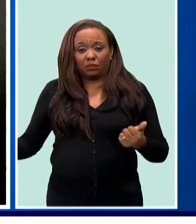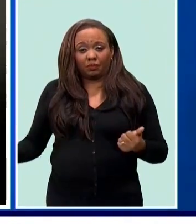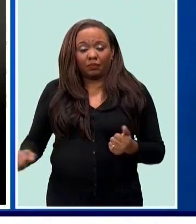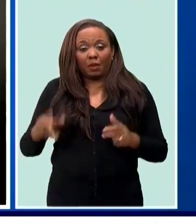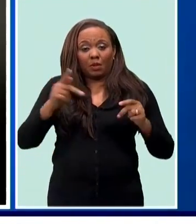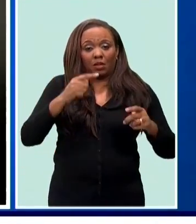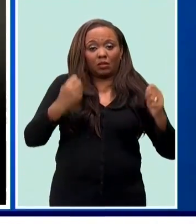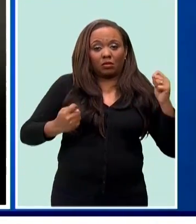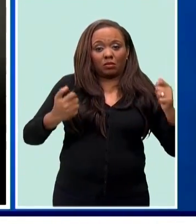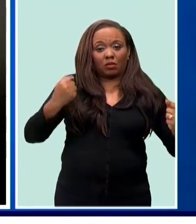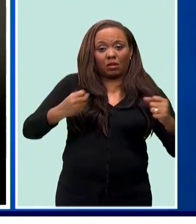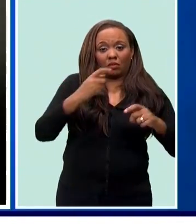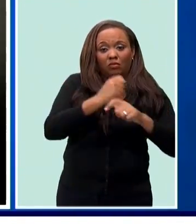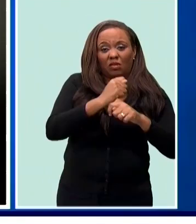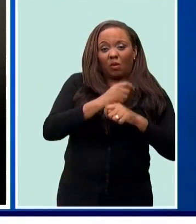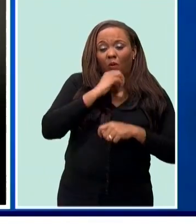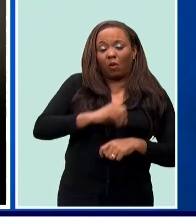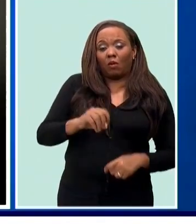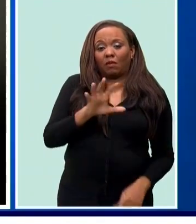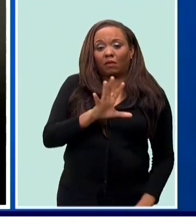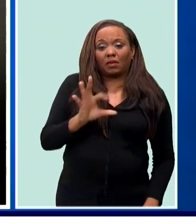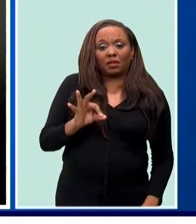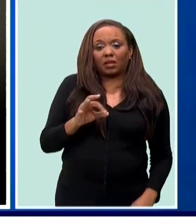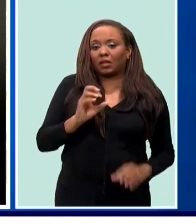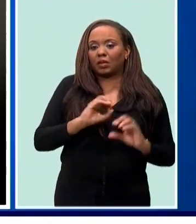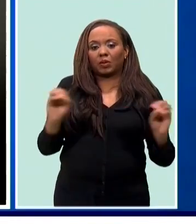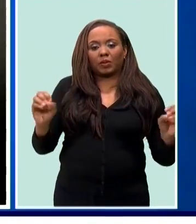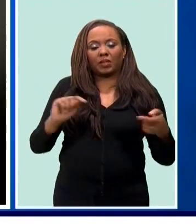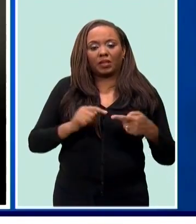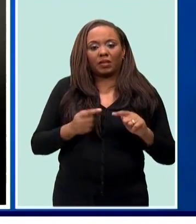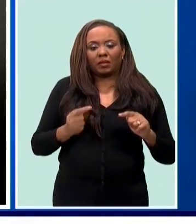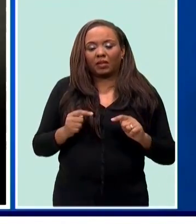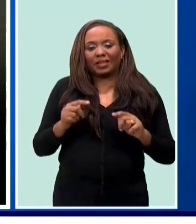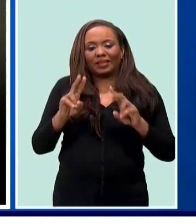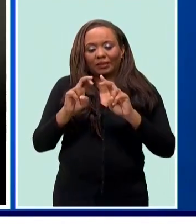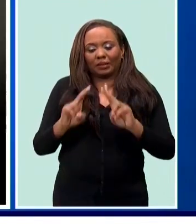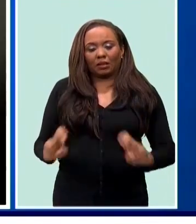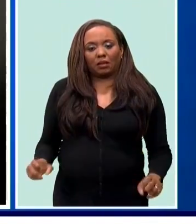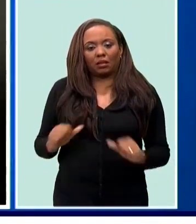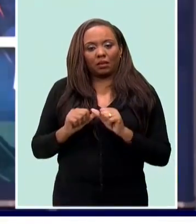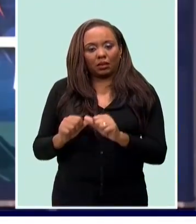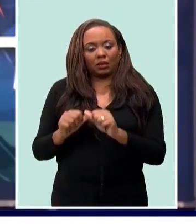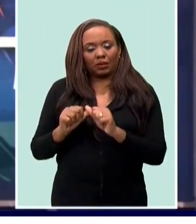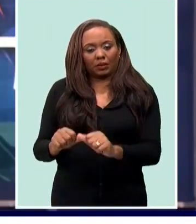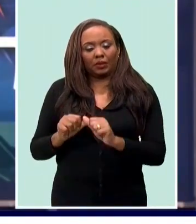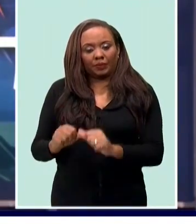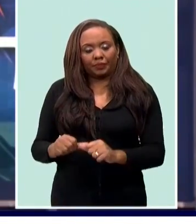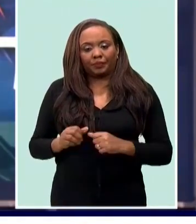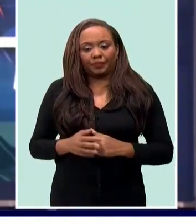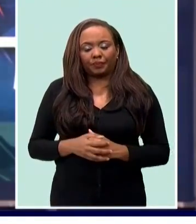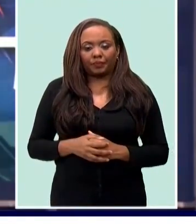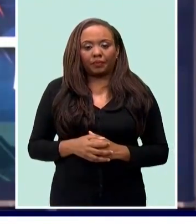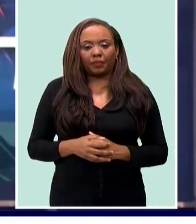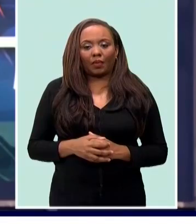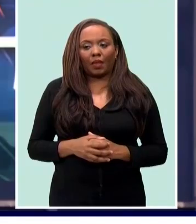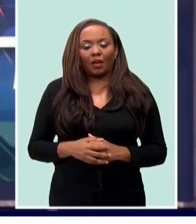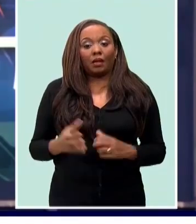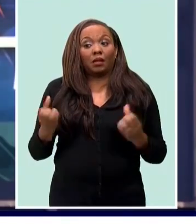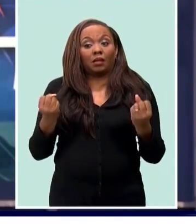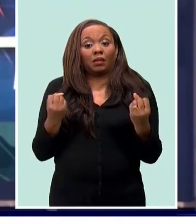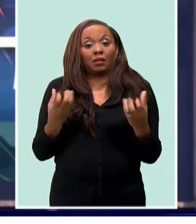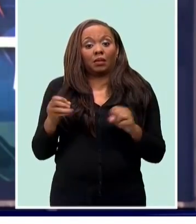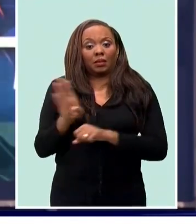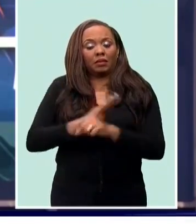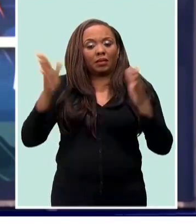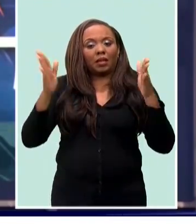Tennyson Maynard, had no immediate injuries. And investigations are continuing. Well, scores of